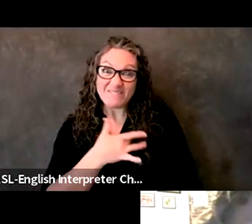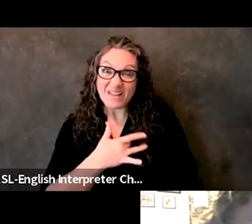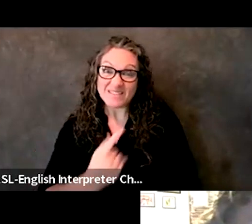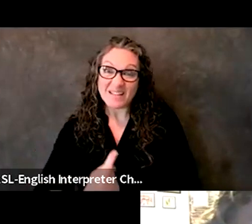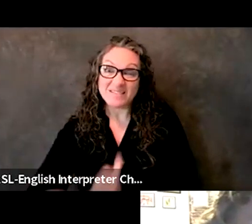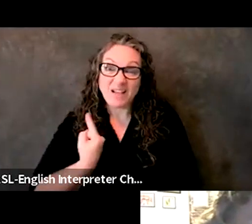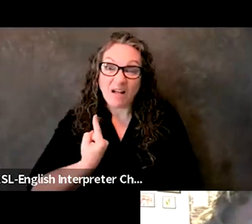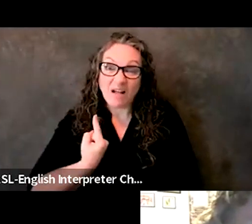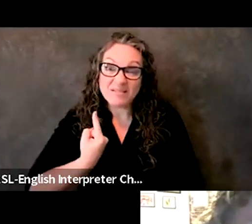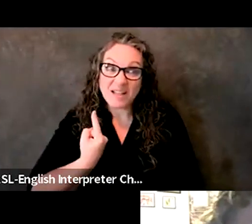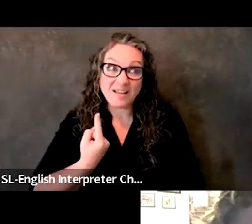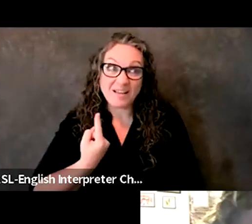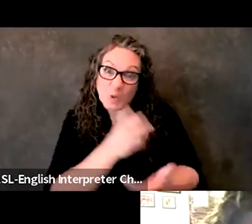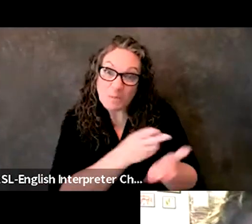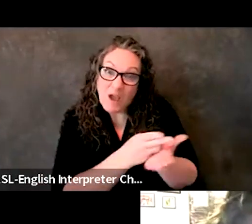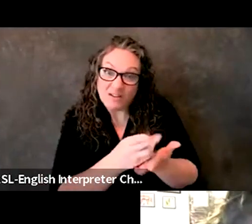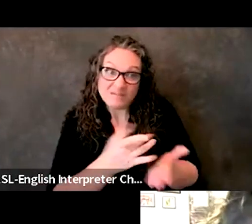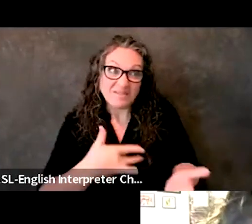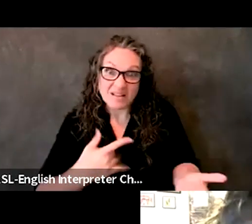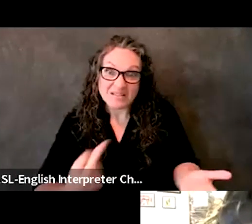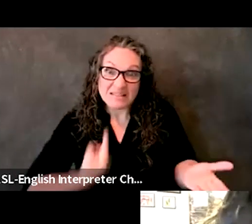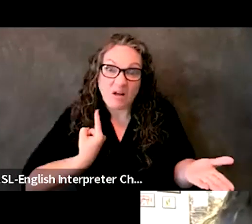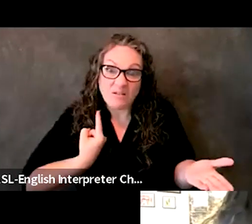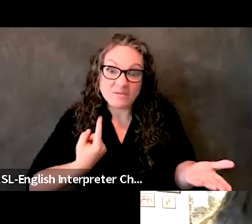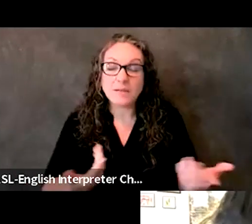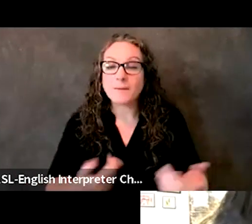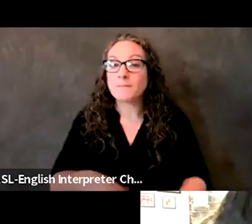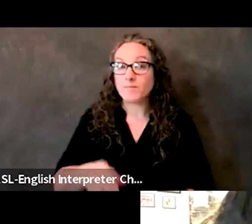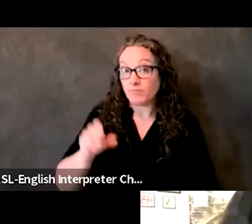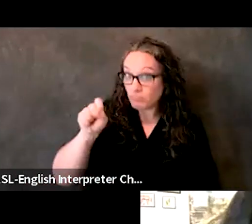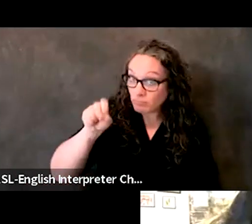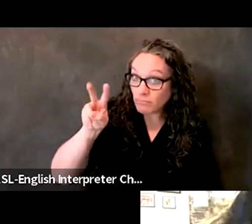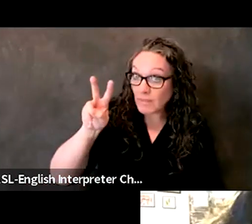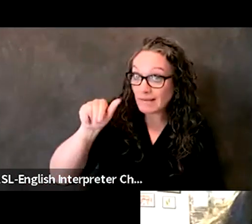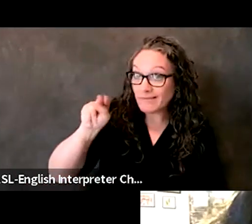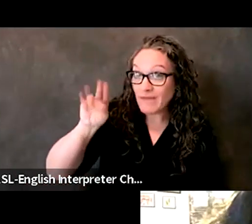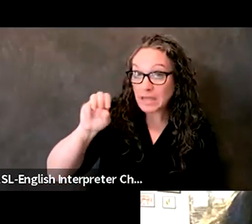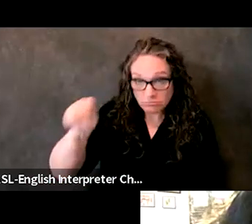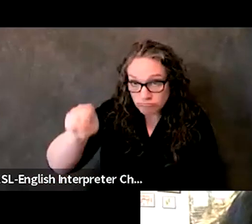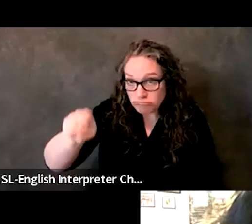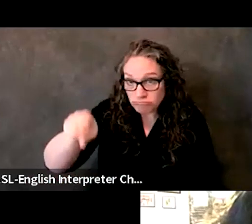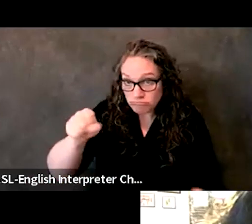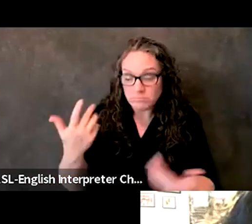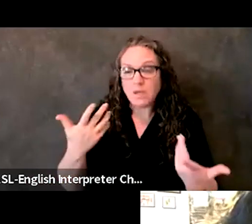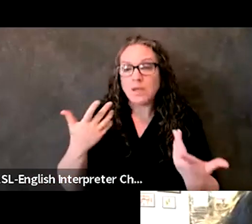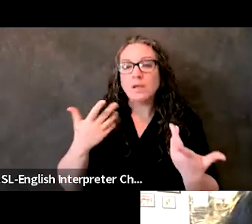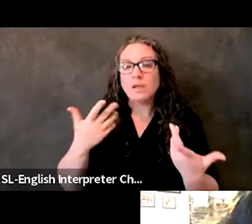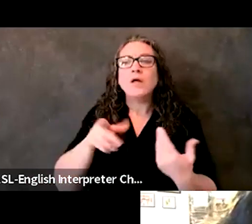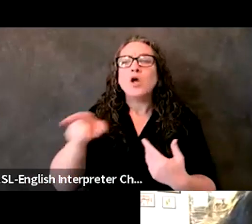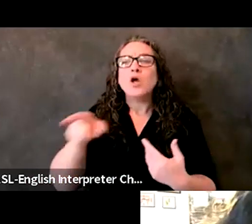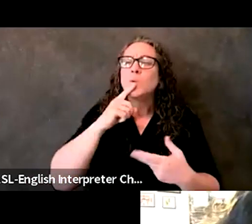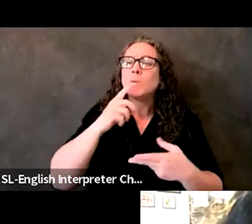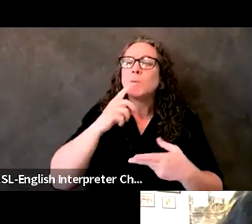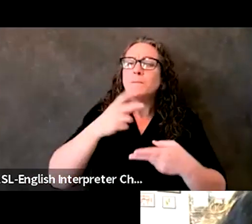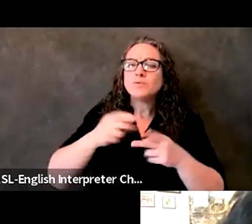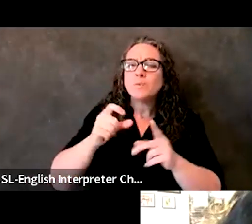Yeah, absolutely. Now, when you talk about stakeholders, give us an example, like who are some of the stakeholders?